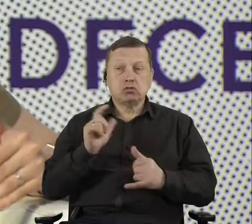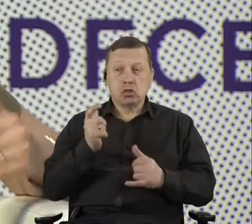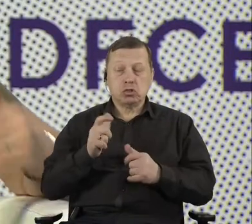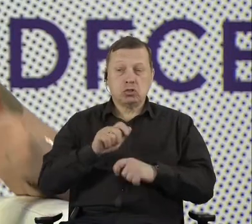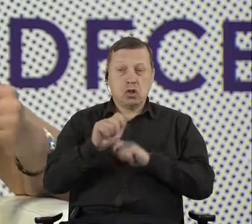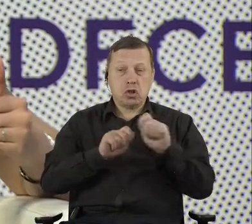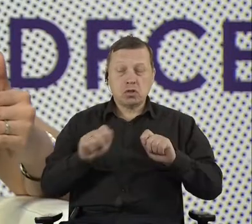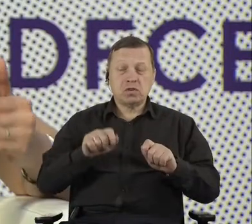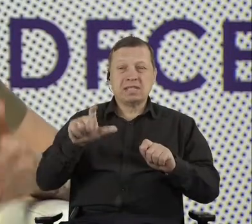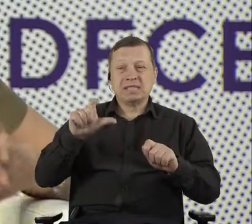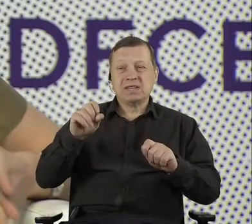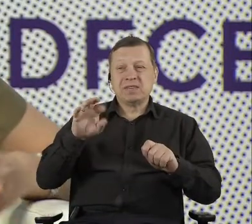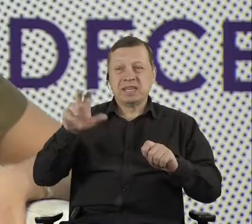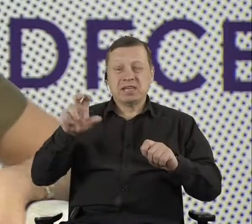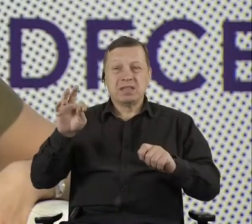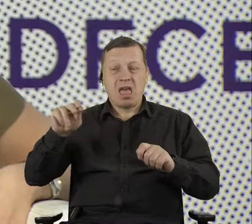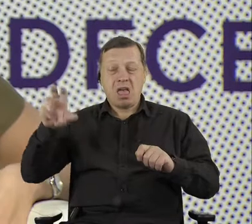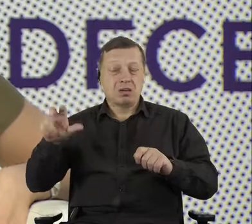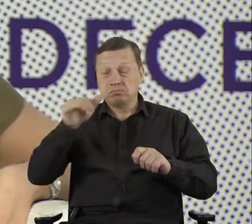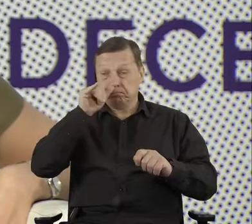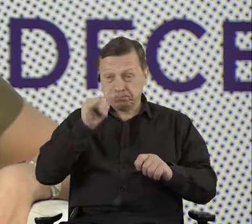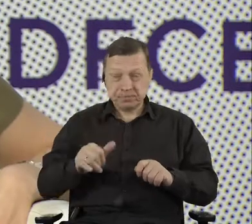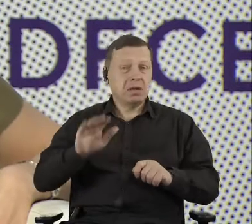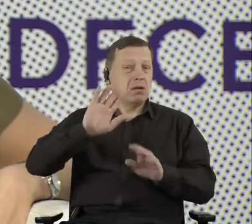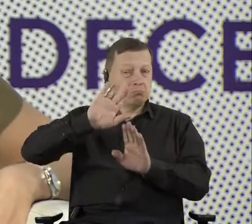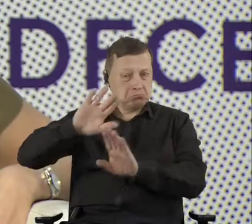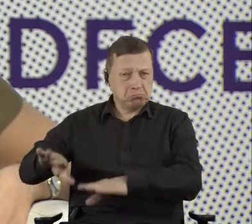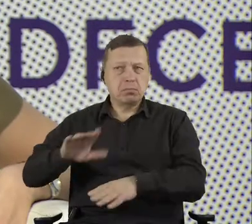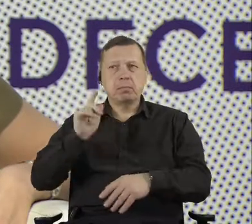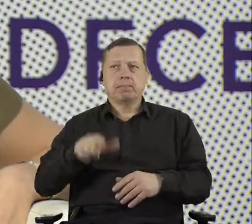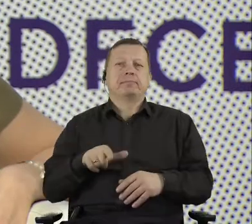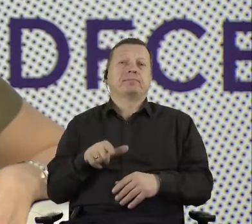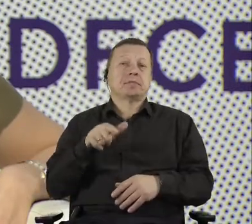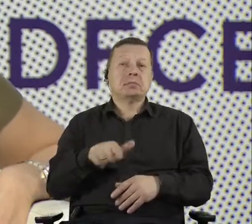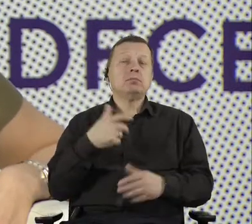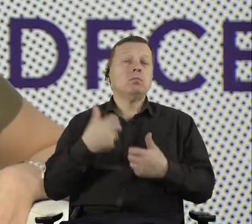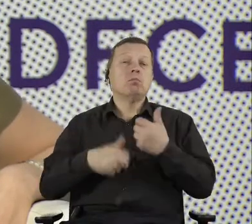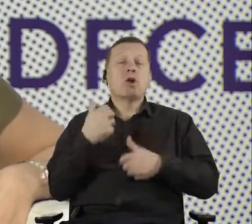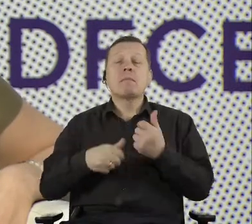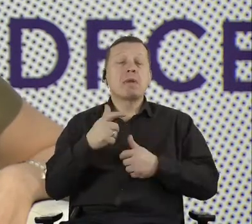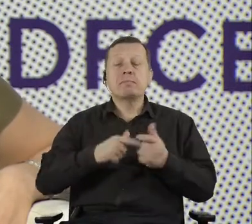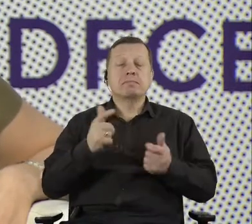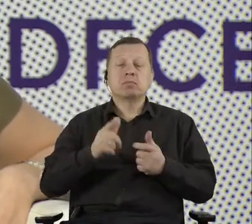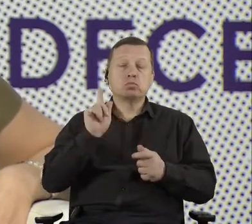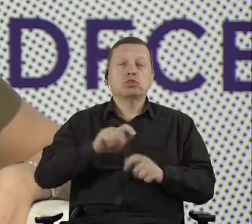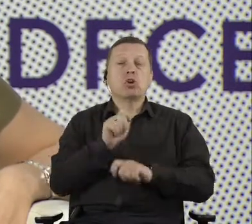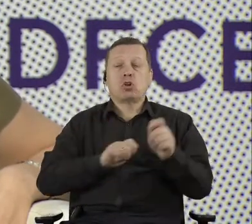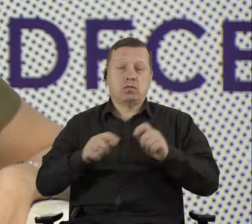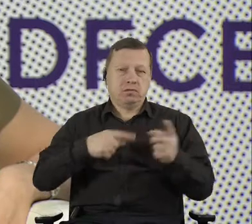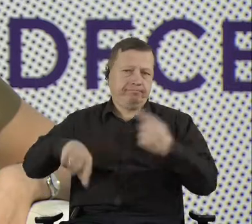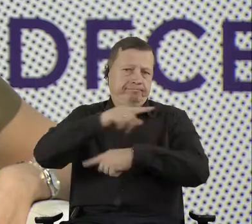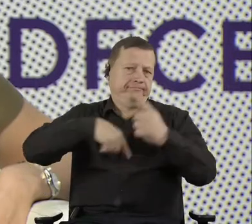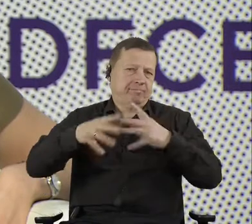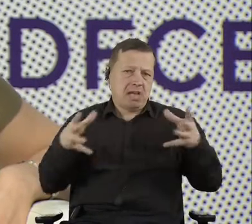depending on the scope of the, uh, problem, uh, the government tech, indeed, uh, could scale, uh, the trade-offs